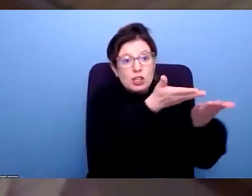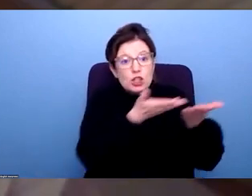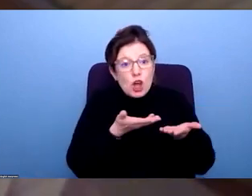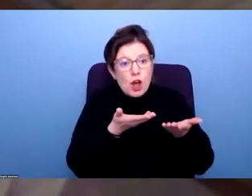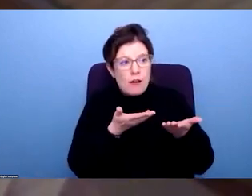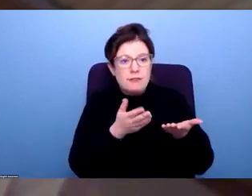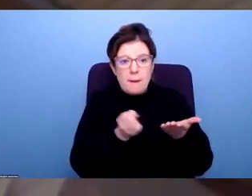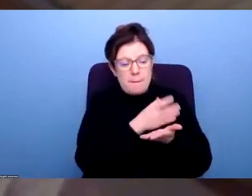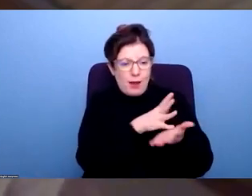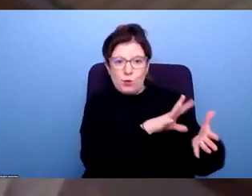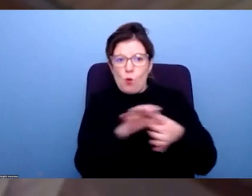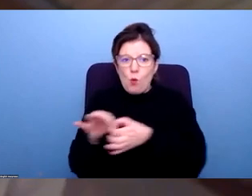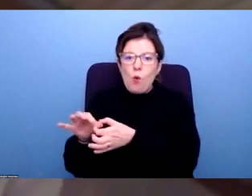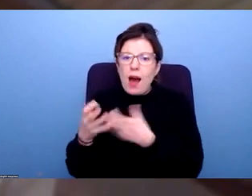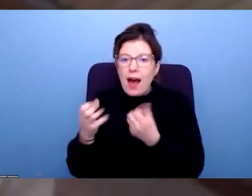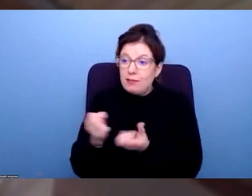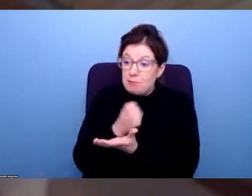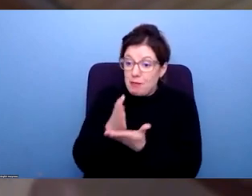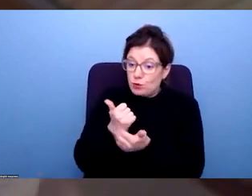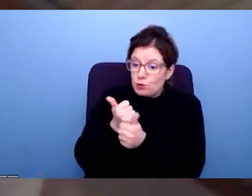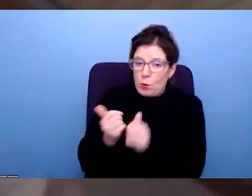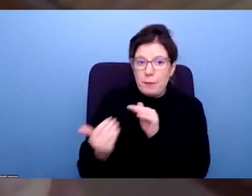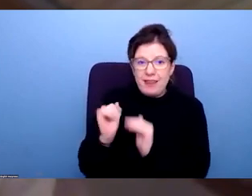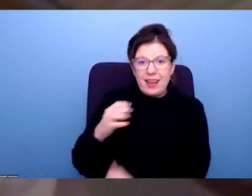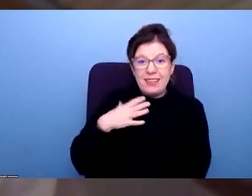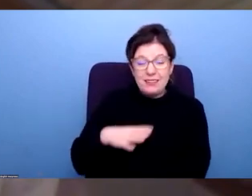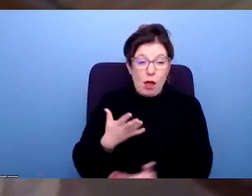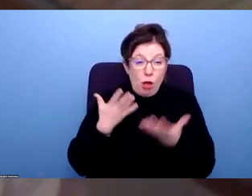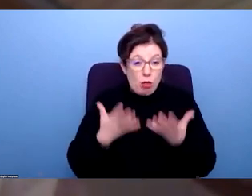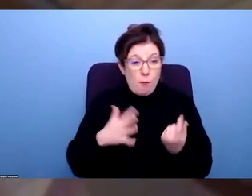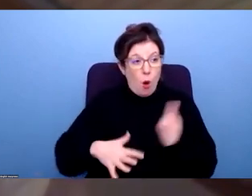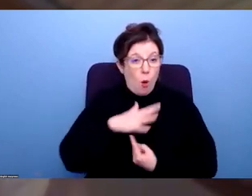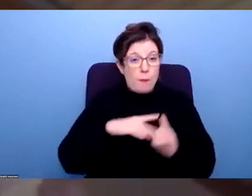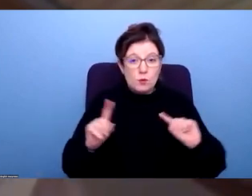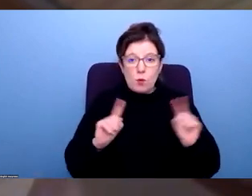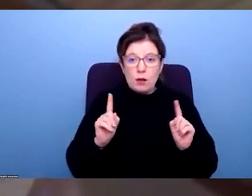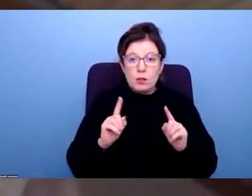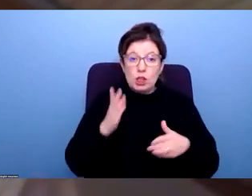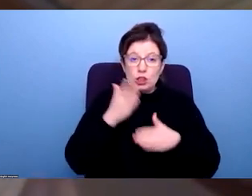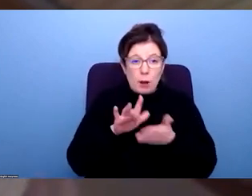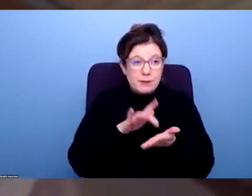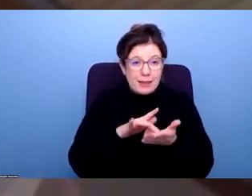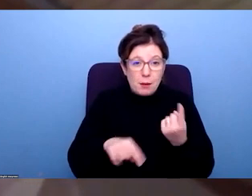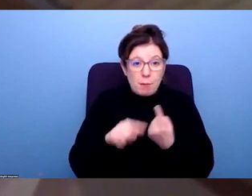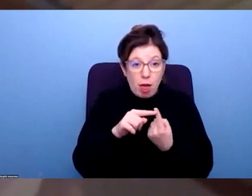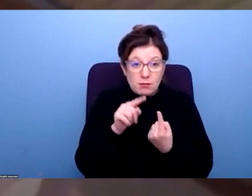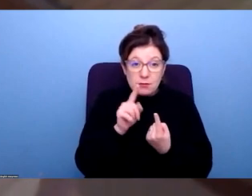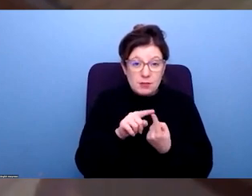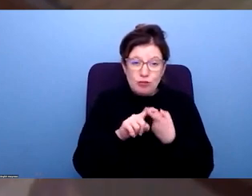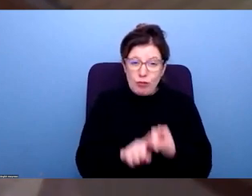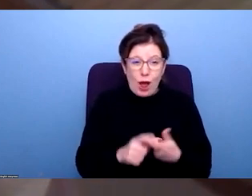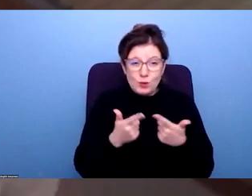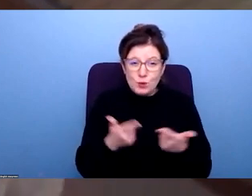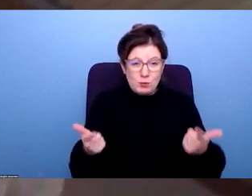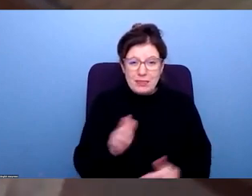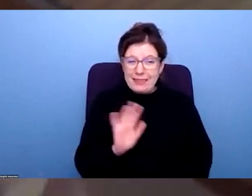the support that people want. And we rely too much at the moment on delivery through Jobcentre Plus, for example, which I don't think is